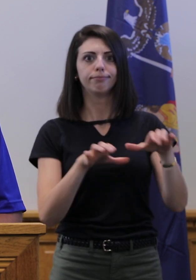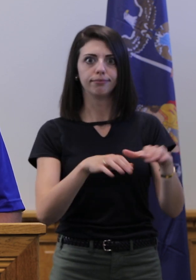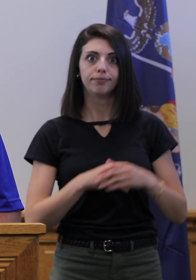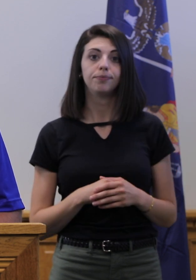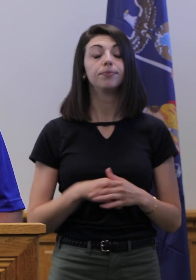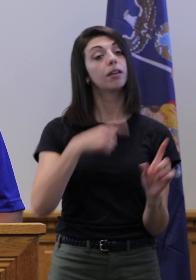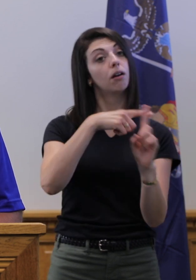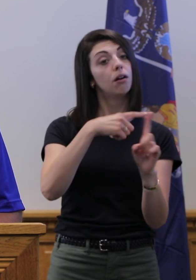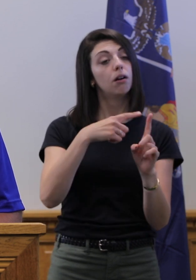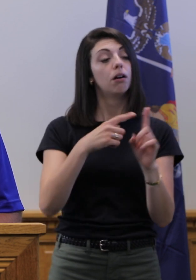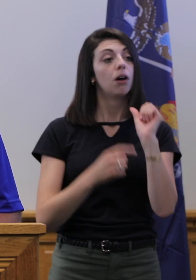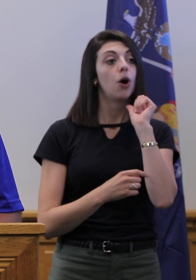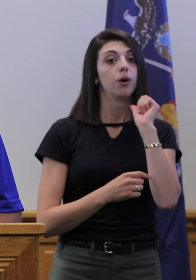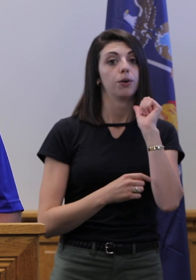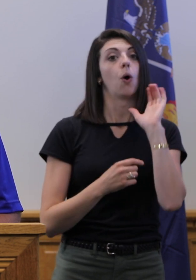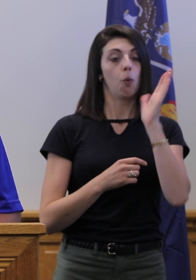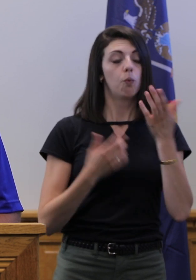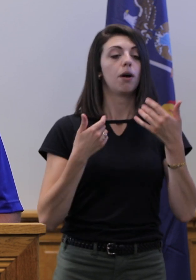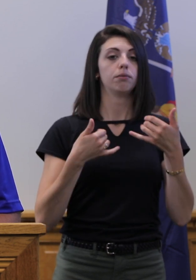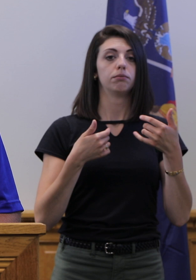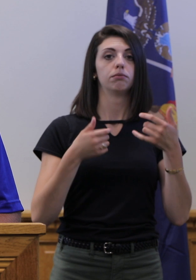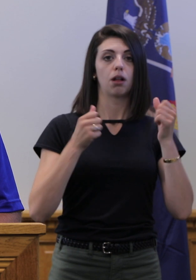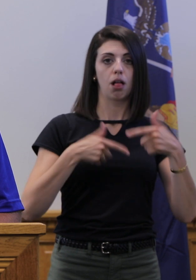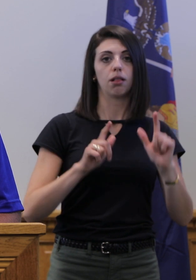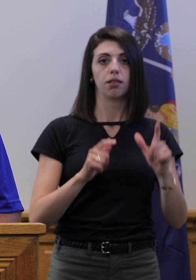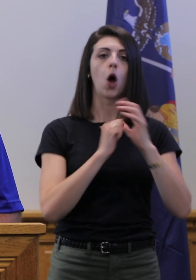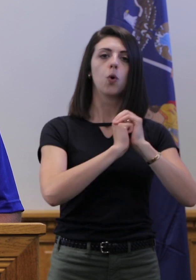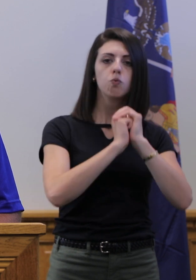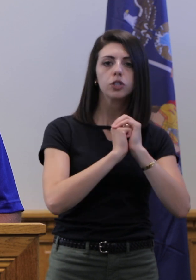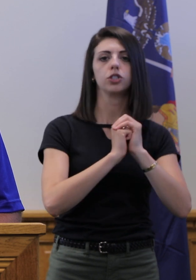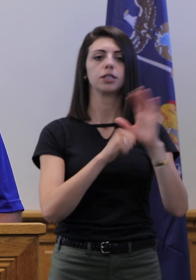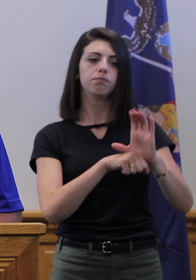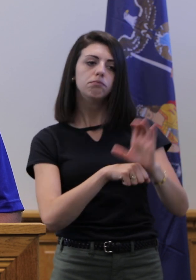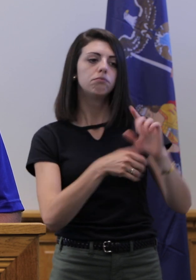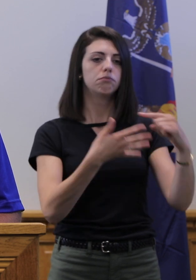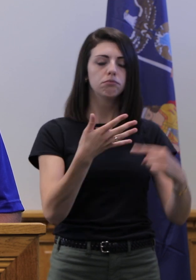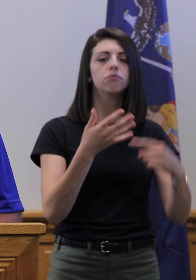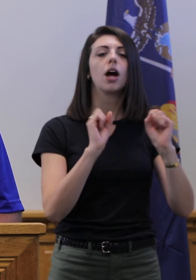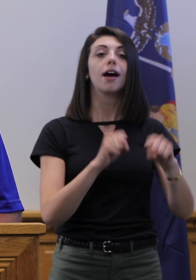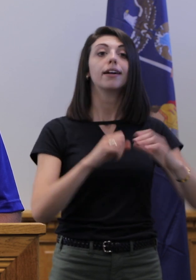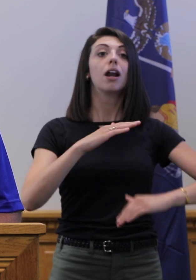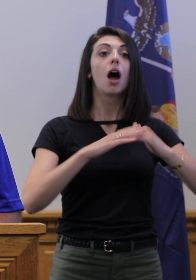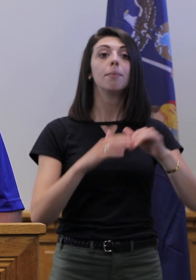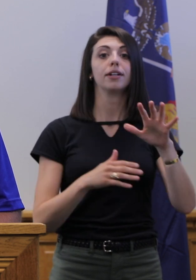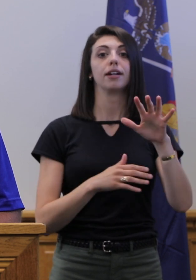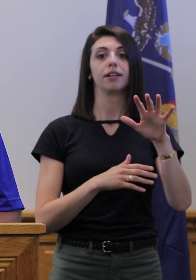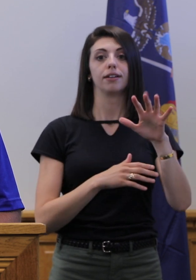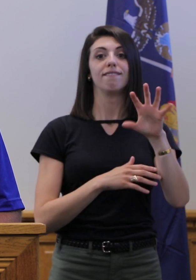to participate in indoor worship service, up to 33% of the facility's capacity starting tomorrow.